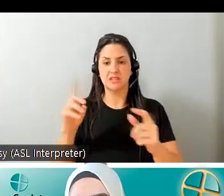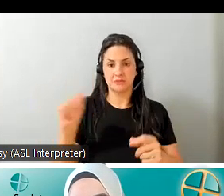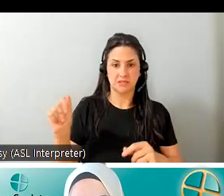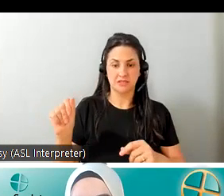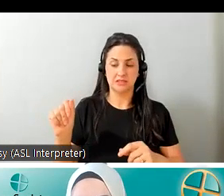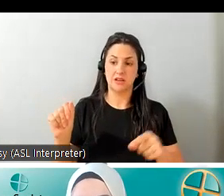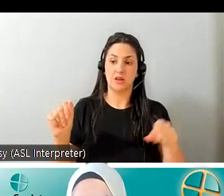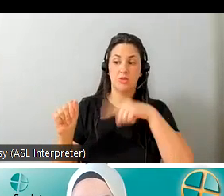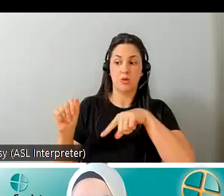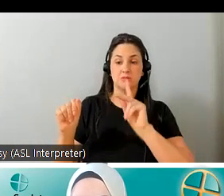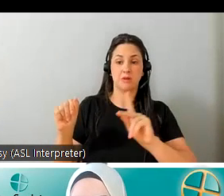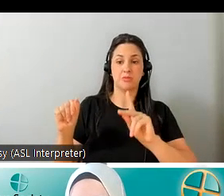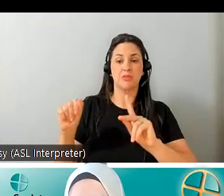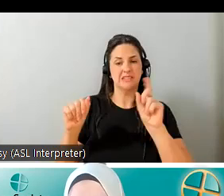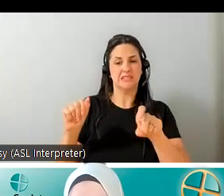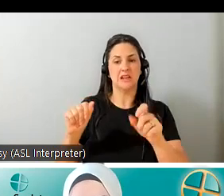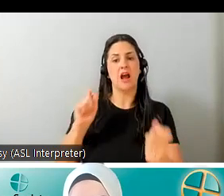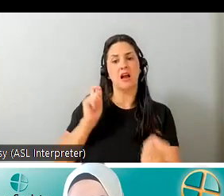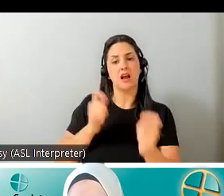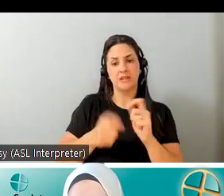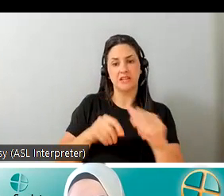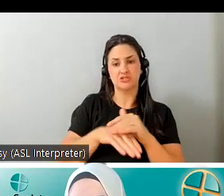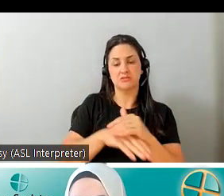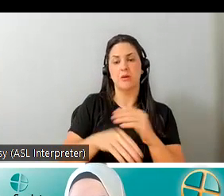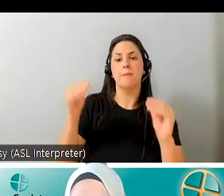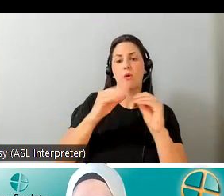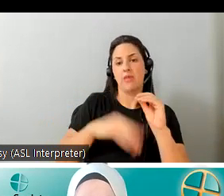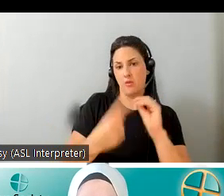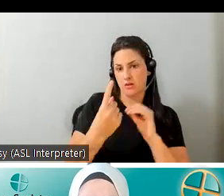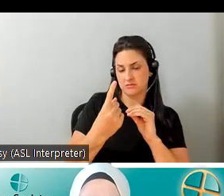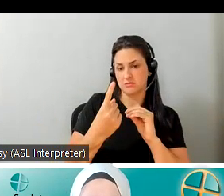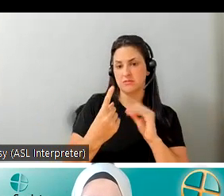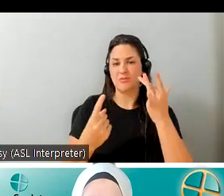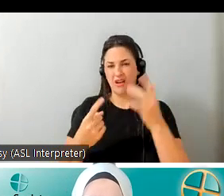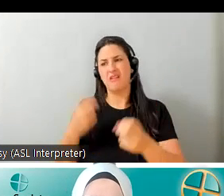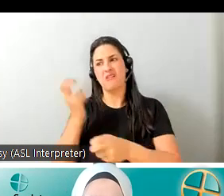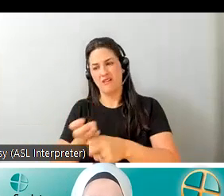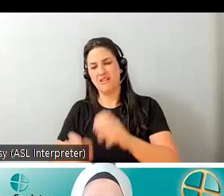combination of more than one which is why it's hard to find assistive technology in the market